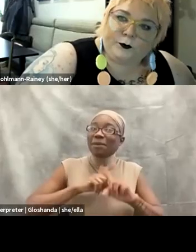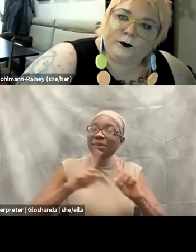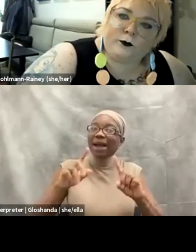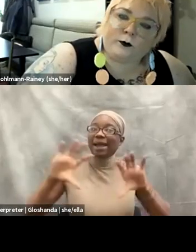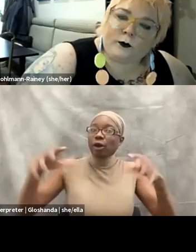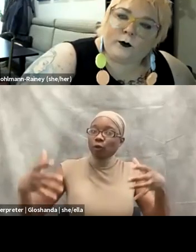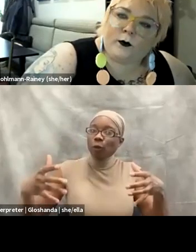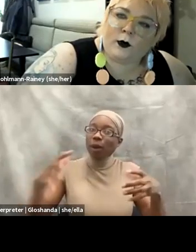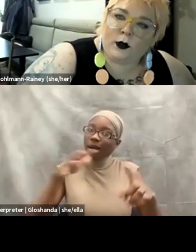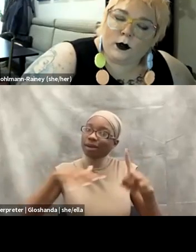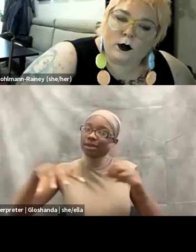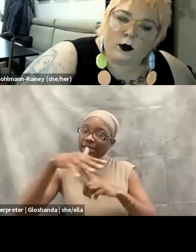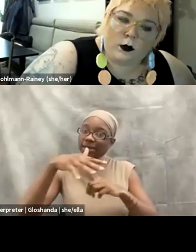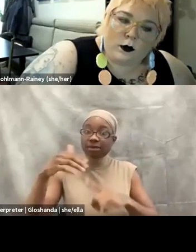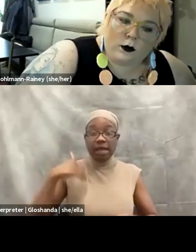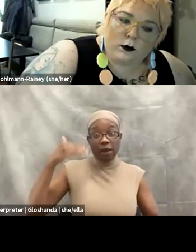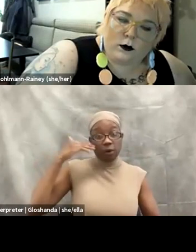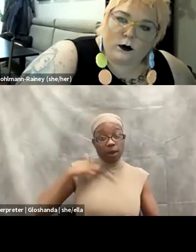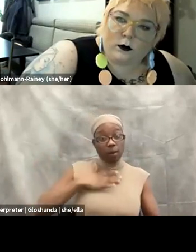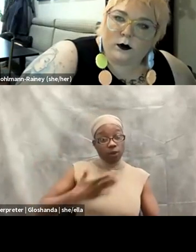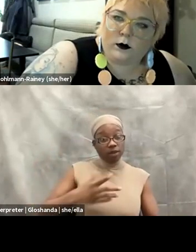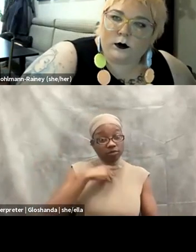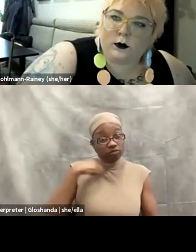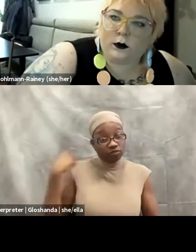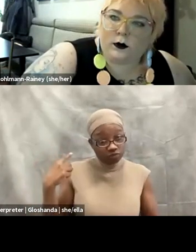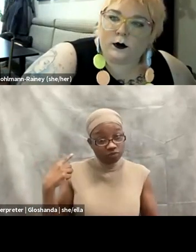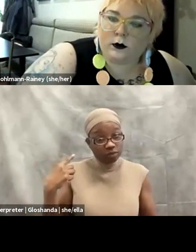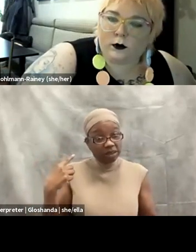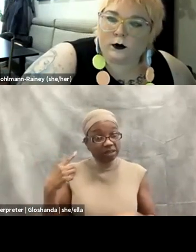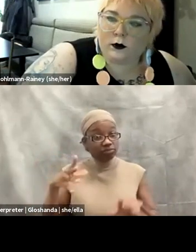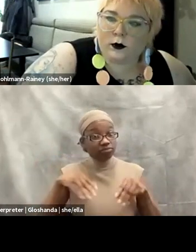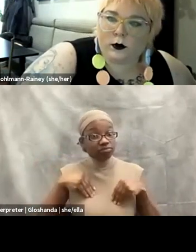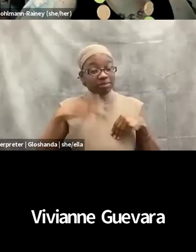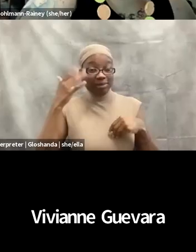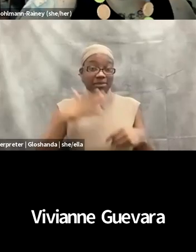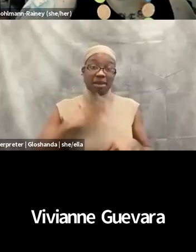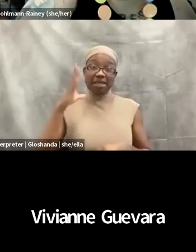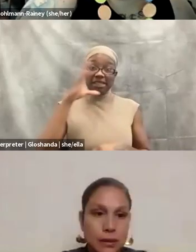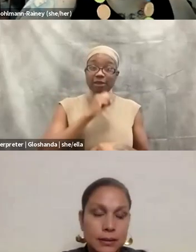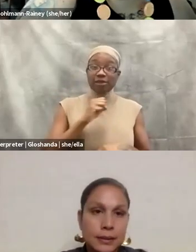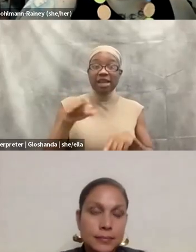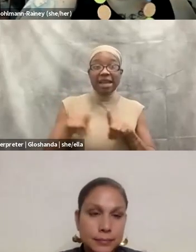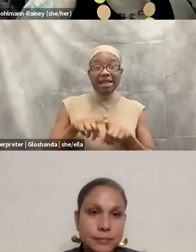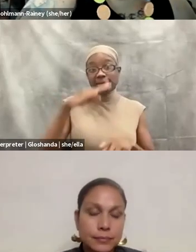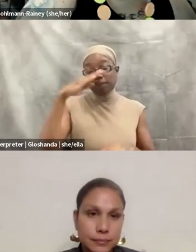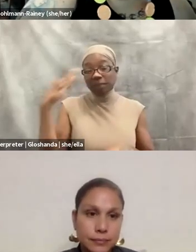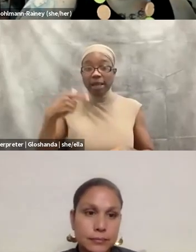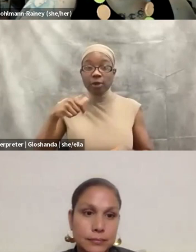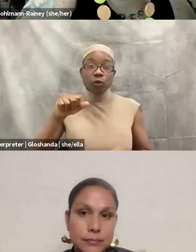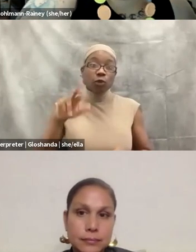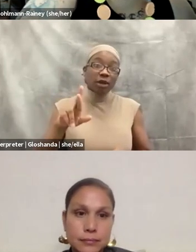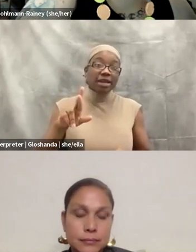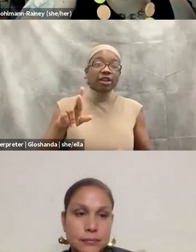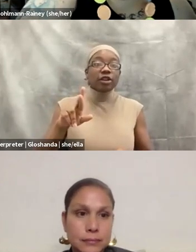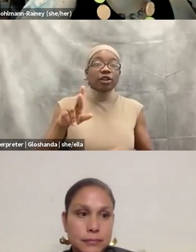willing to take certain risks because my assumption as a black practitioner, as a queer and trans practitioner, I'm my assumption is that someone's going to come for my